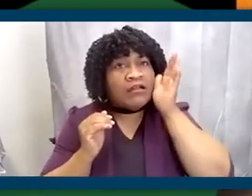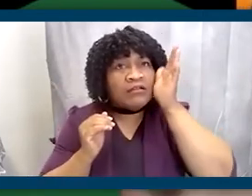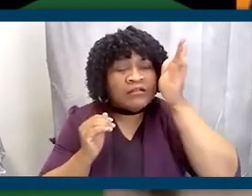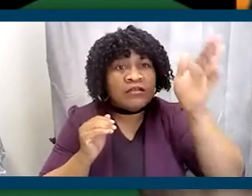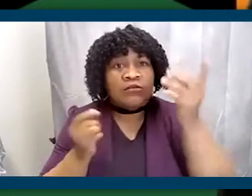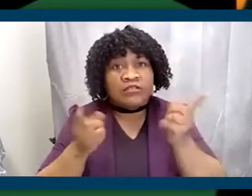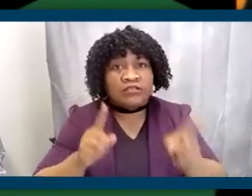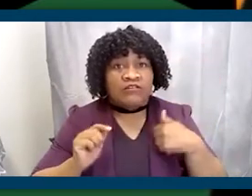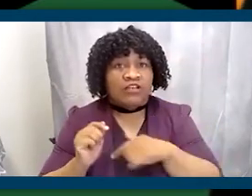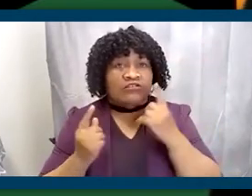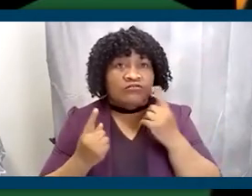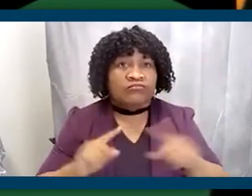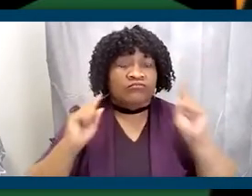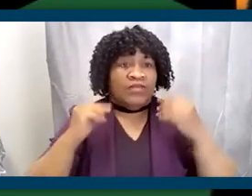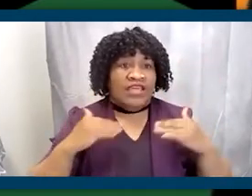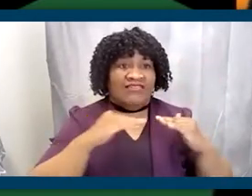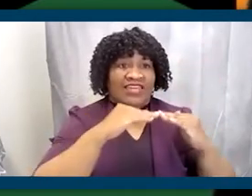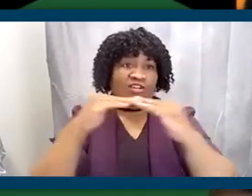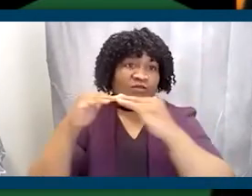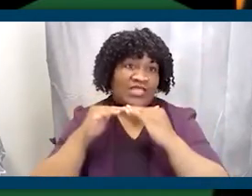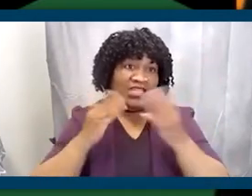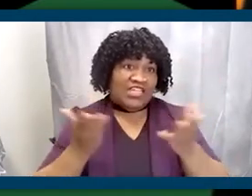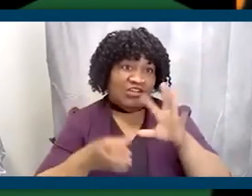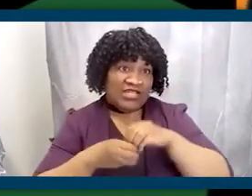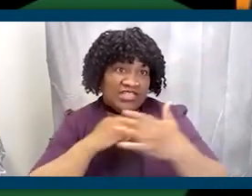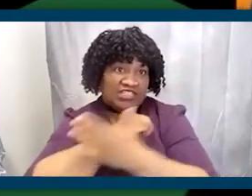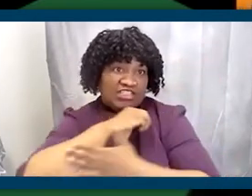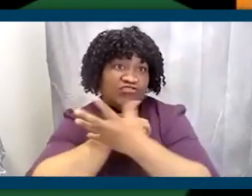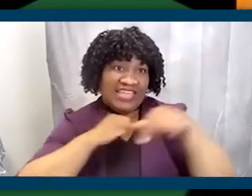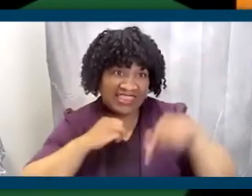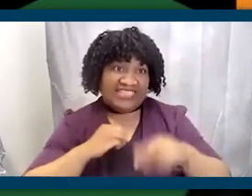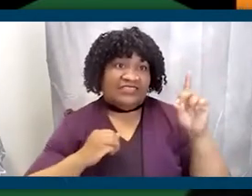it's going to take to achieve true equity in this country and in this party.